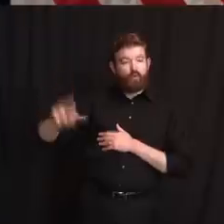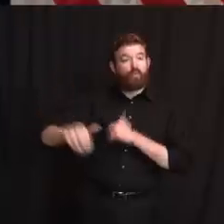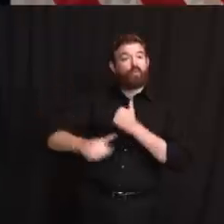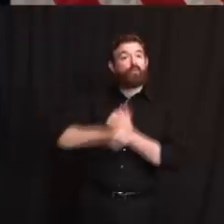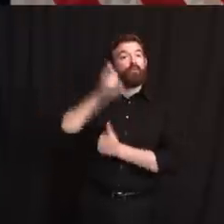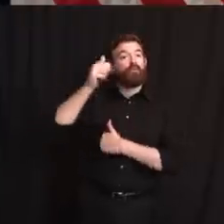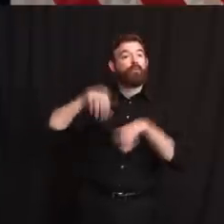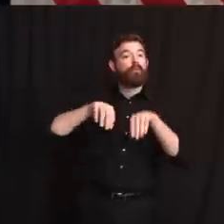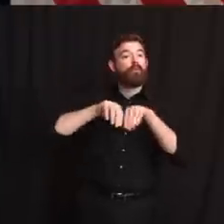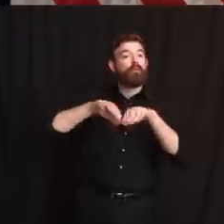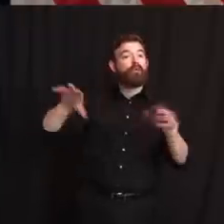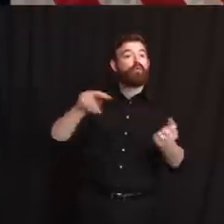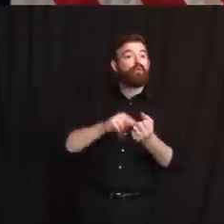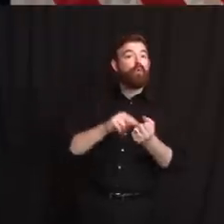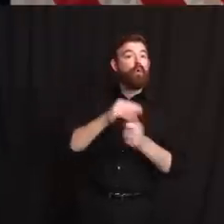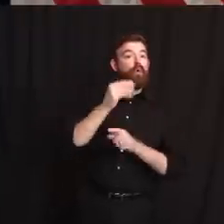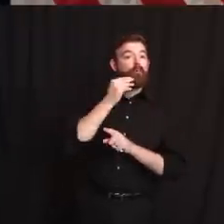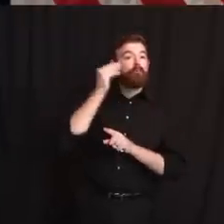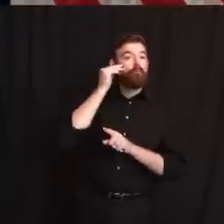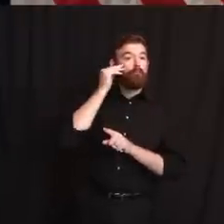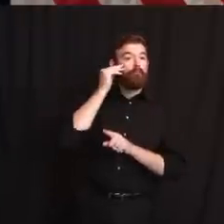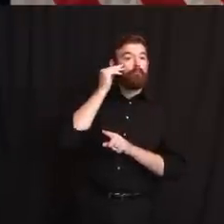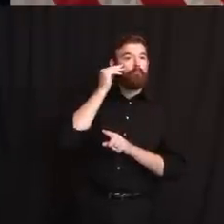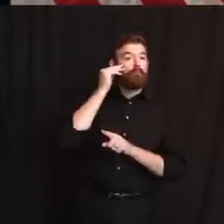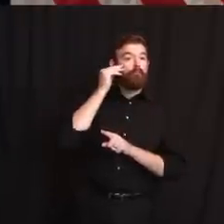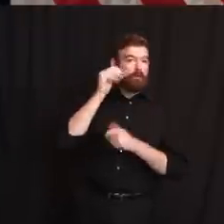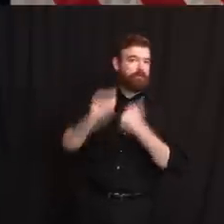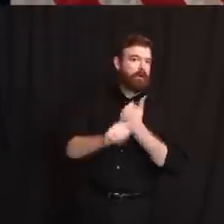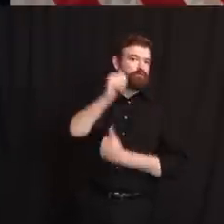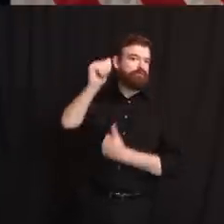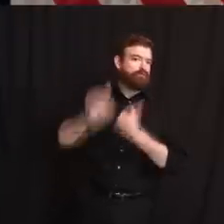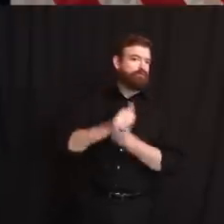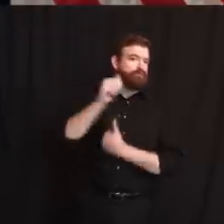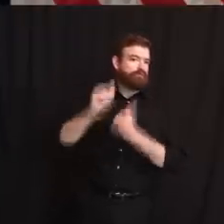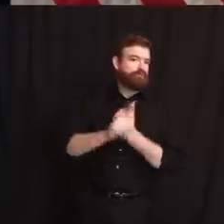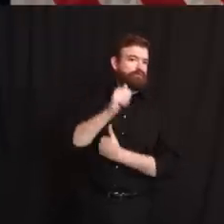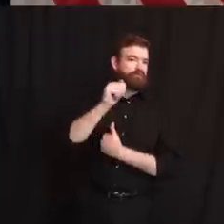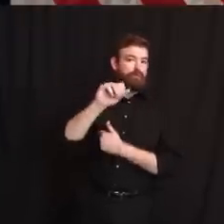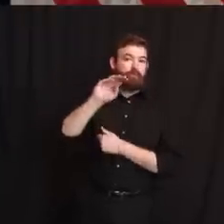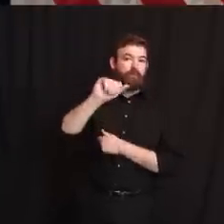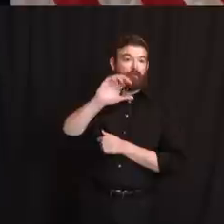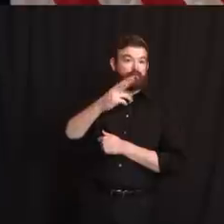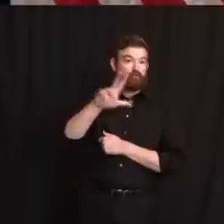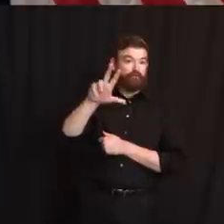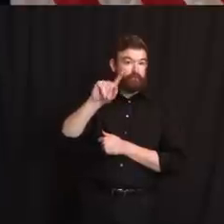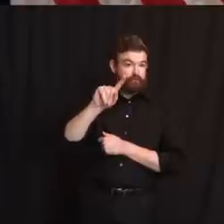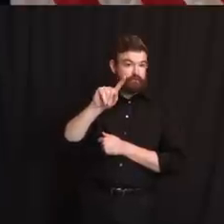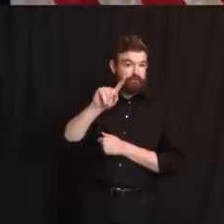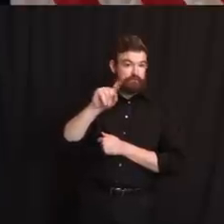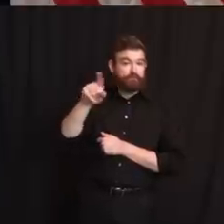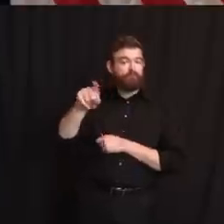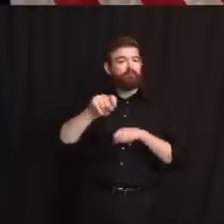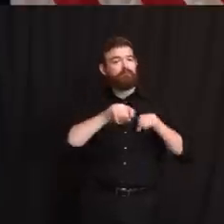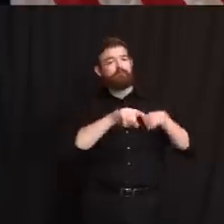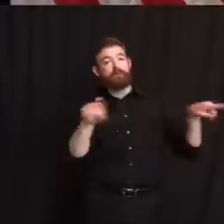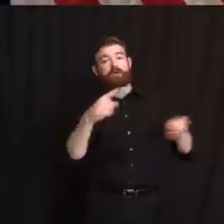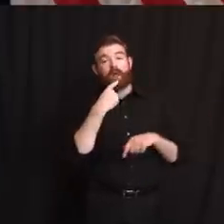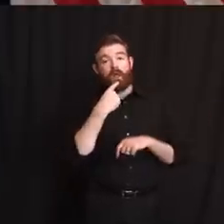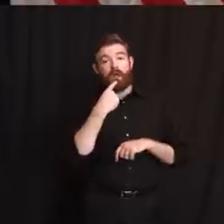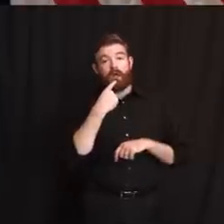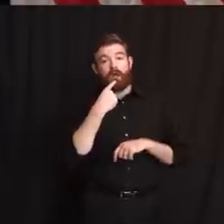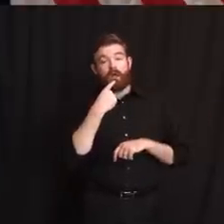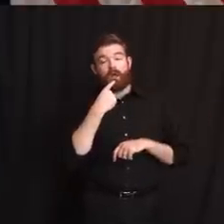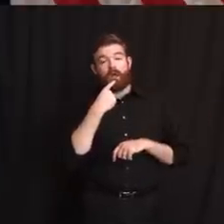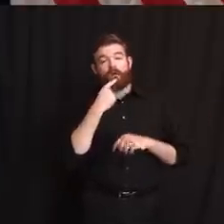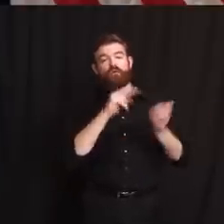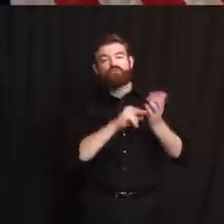Yet on March 31th, your health department issued an order in nursing homes that you must accept COVID-19 patients. Other states, such as Florida, followed